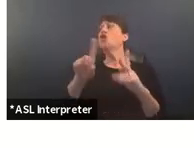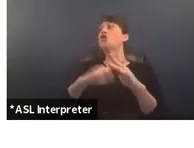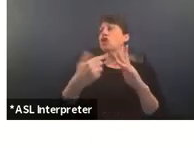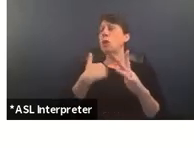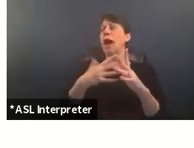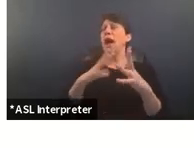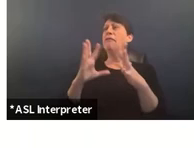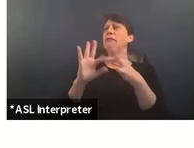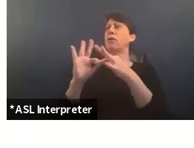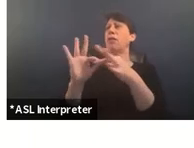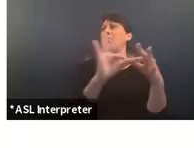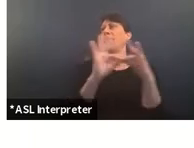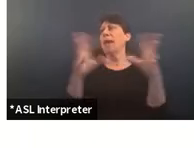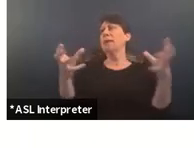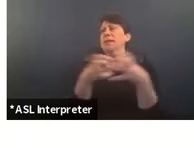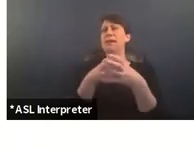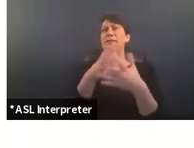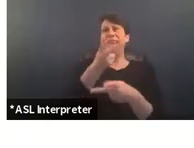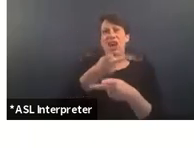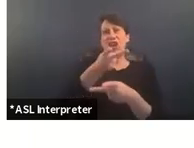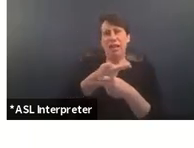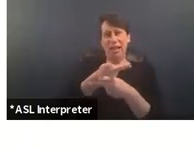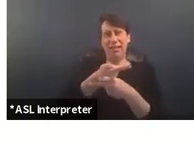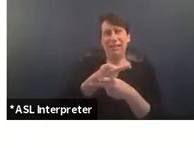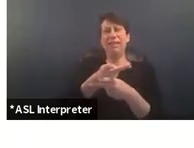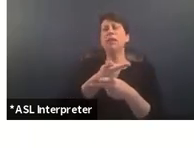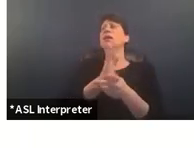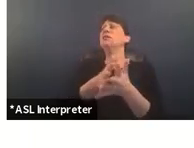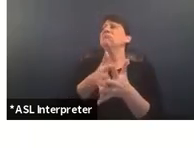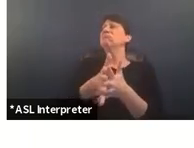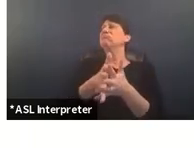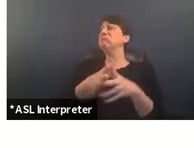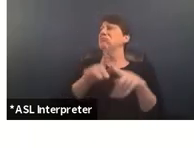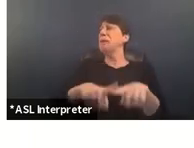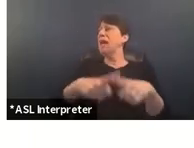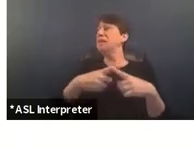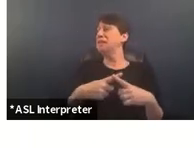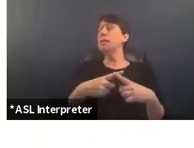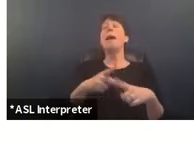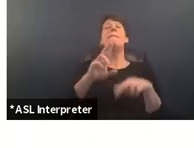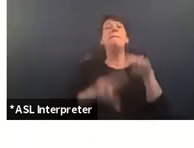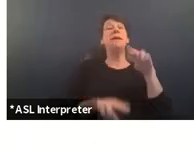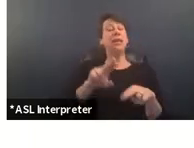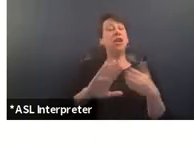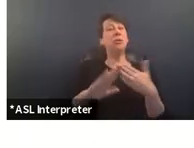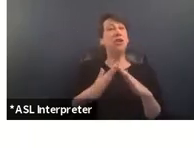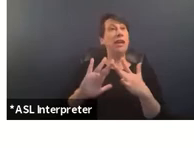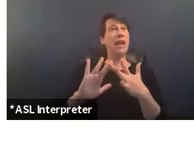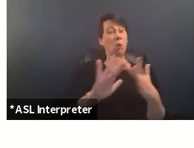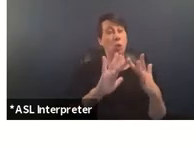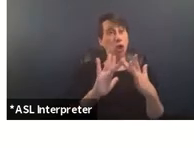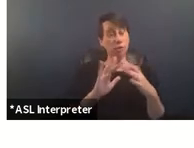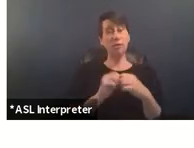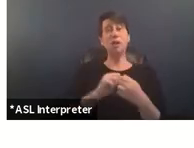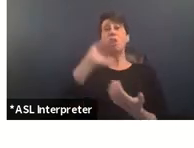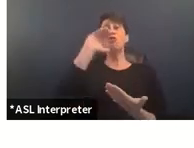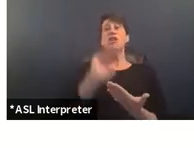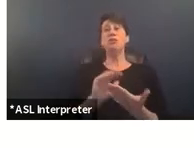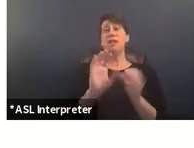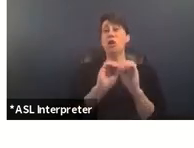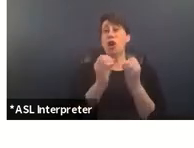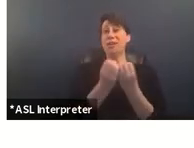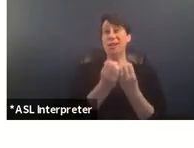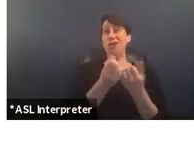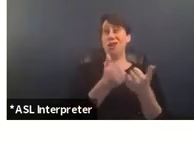that center interdependence instead of independence and building community networks reducing organizational